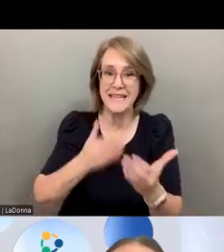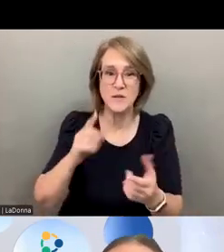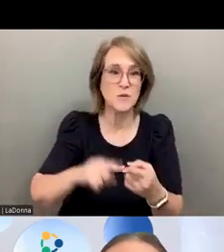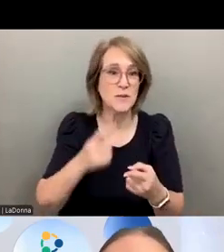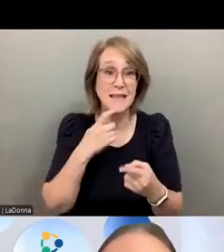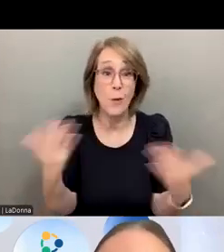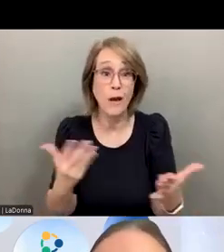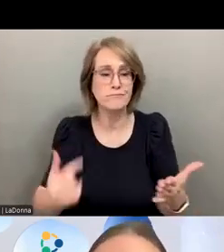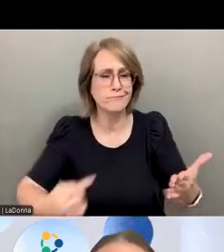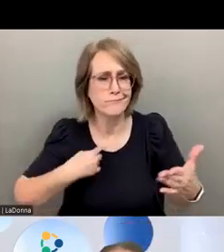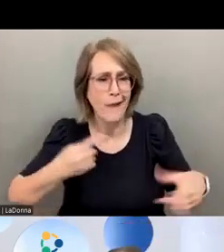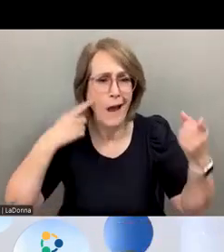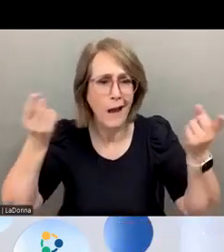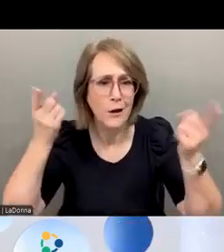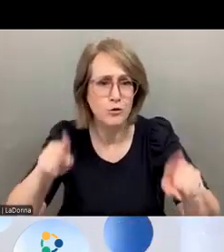agree.